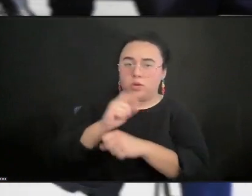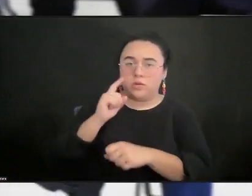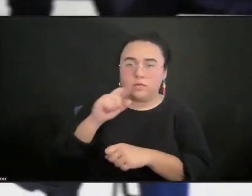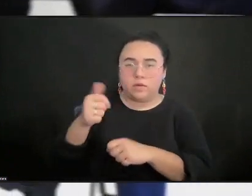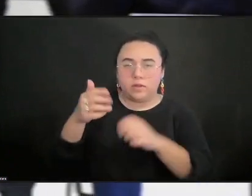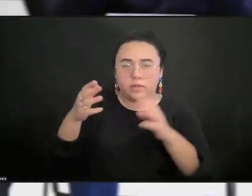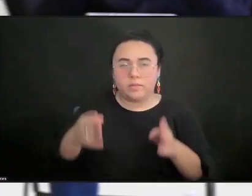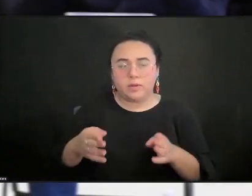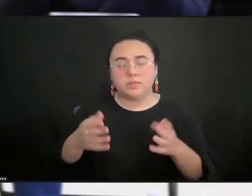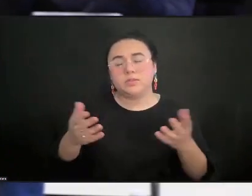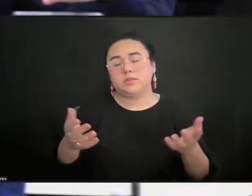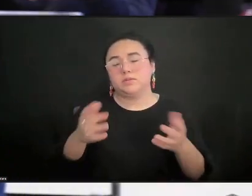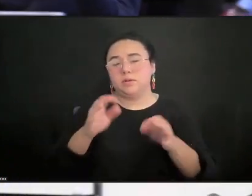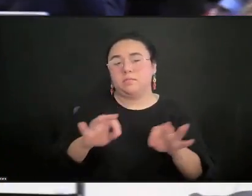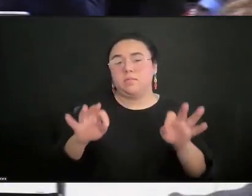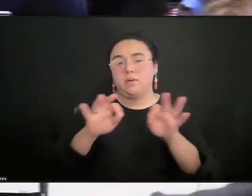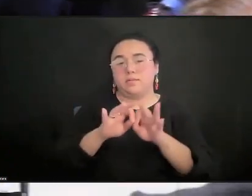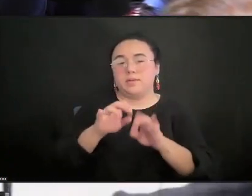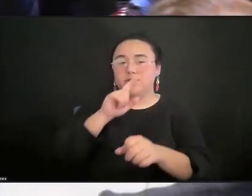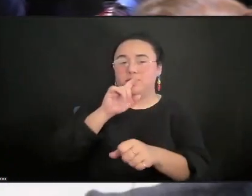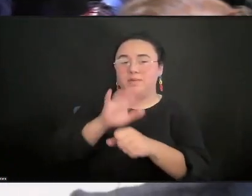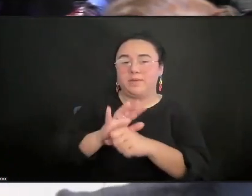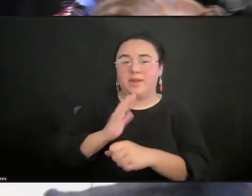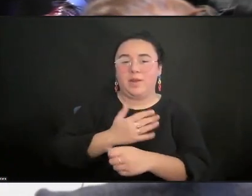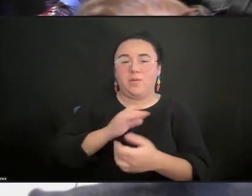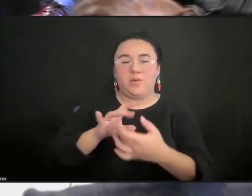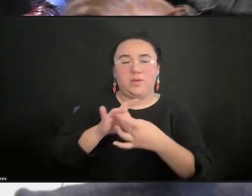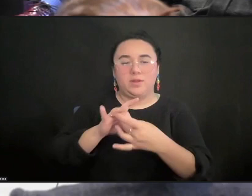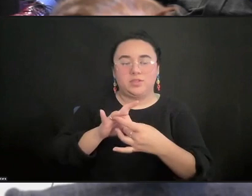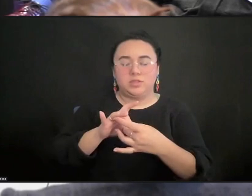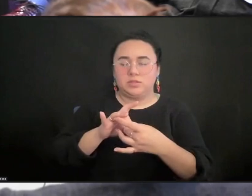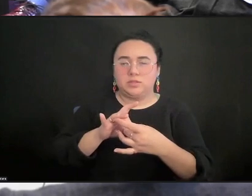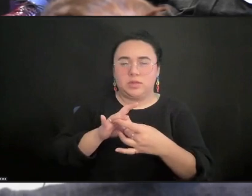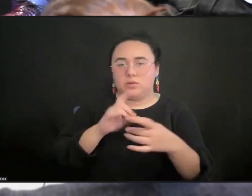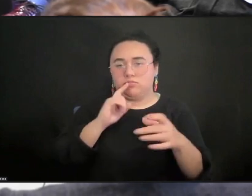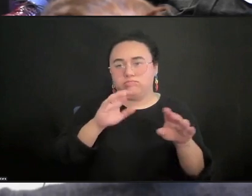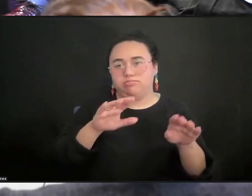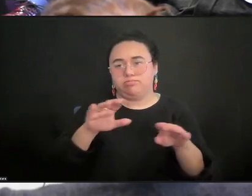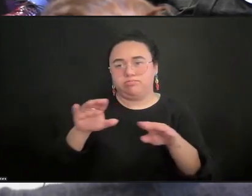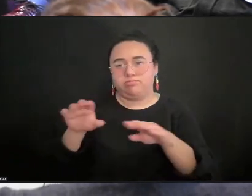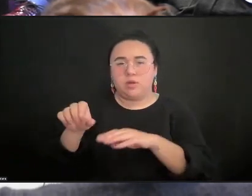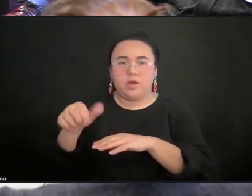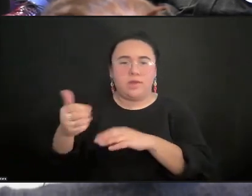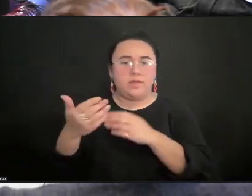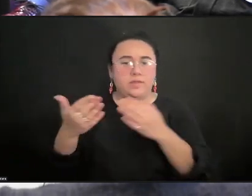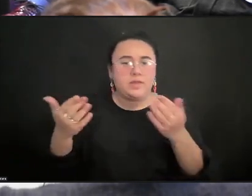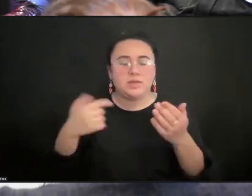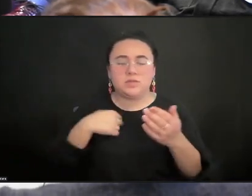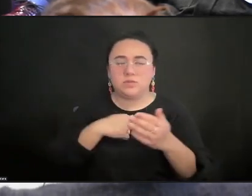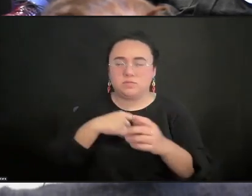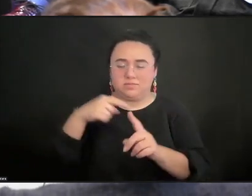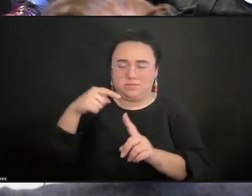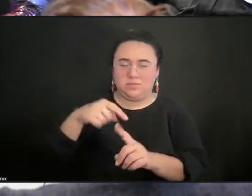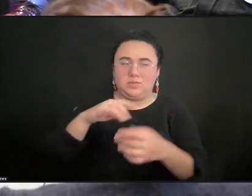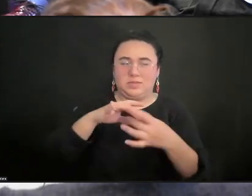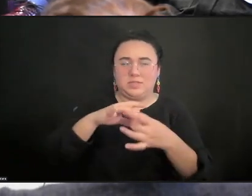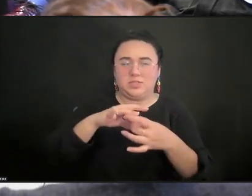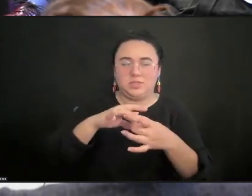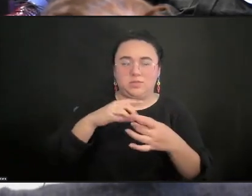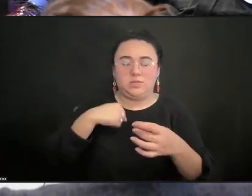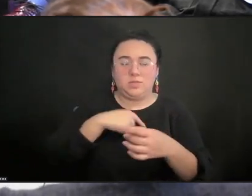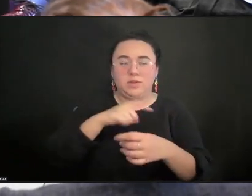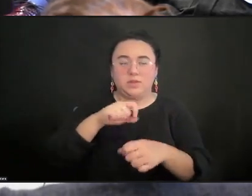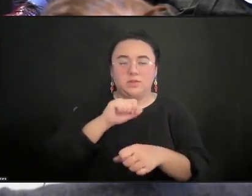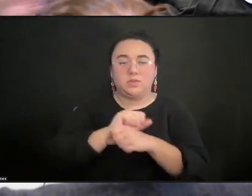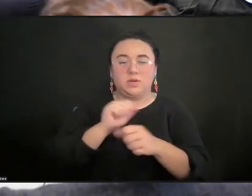that it is the commitment to the relationship that trumps all, and that we have to find ways to want to work on behalf of others. And this is why I'm so glad we have some creative